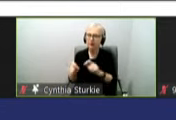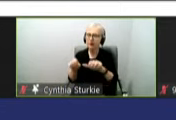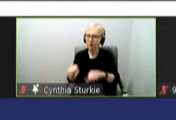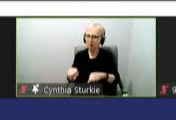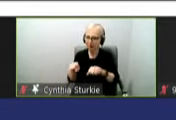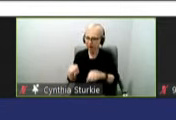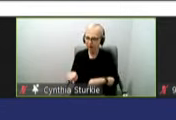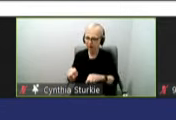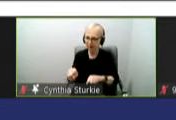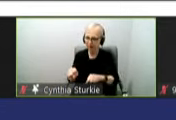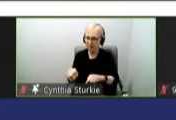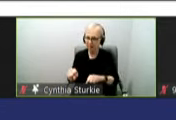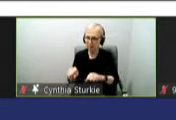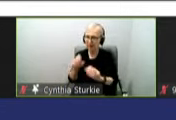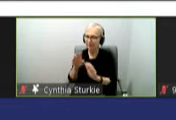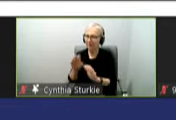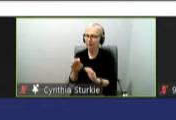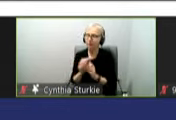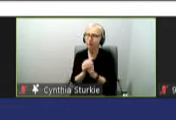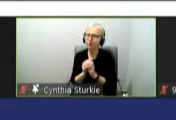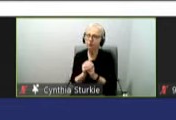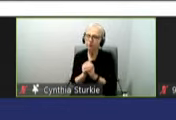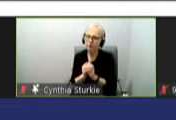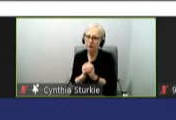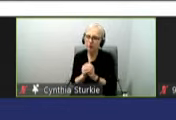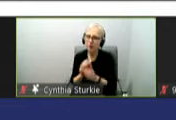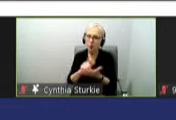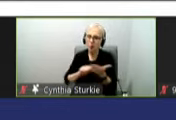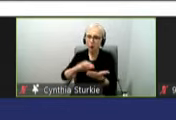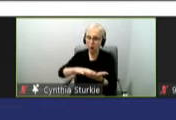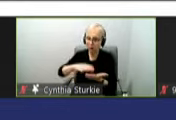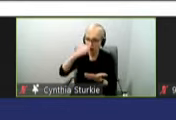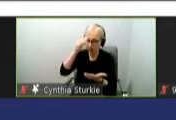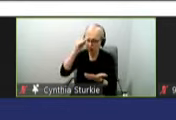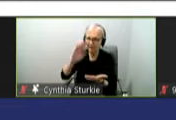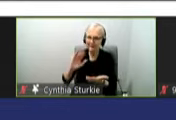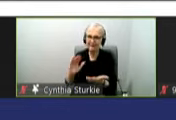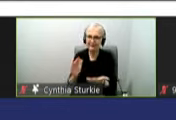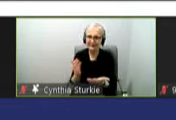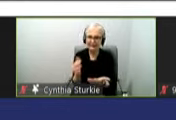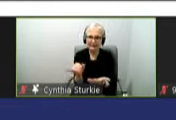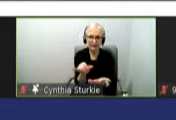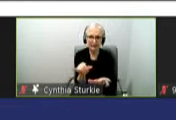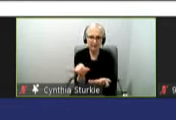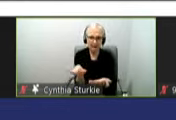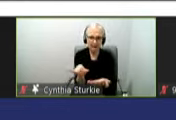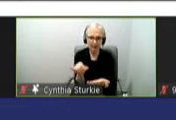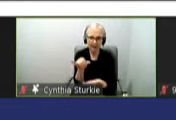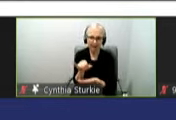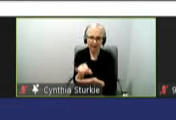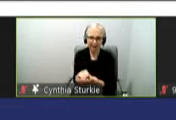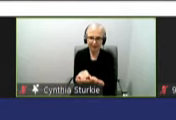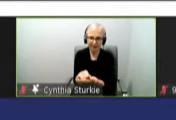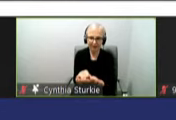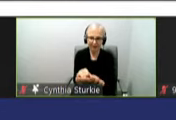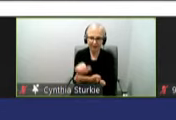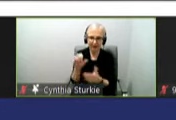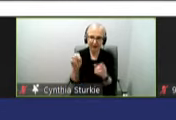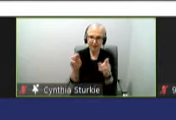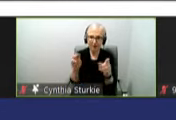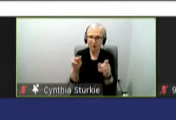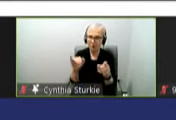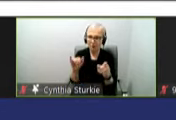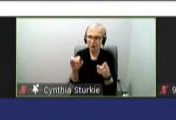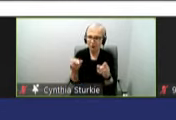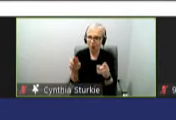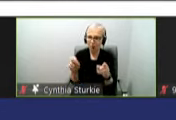characteristics of this particular variant. So what we're learning is that it seems like this Omicron variant could potentially be more transmissible